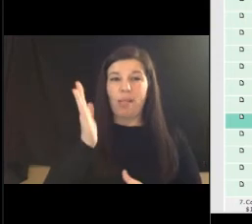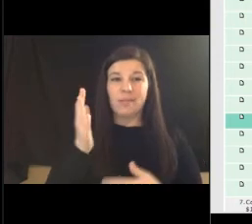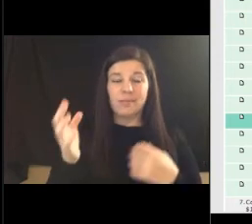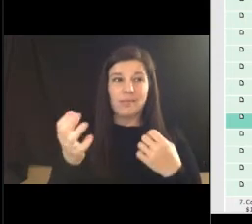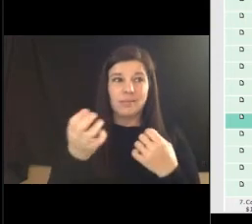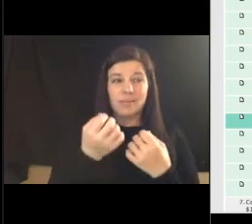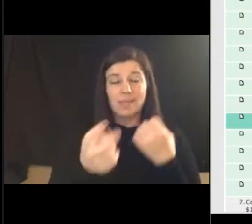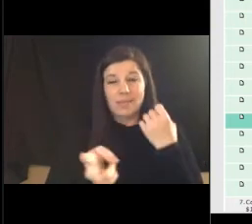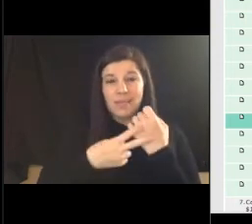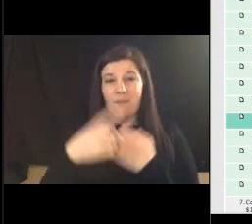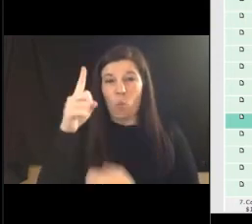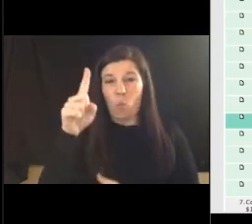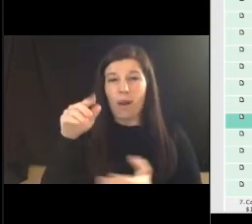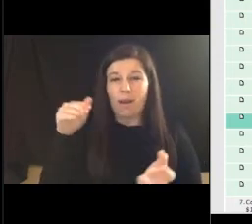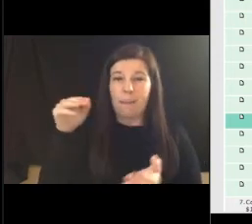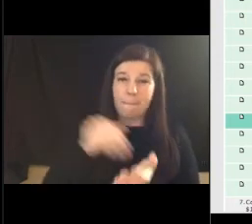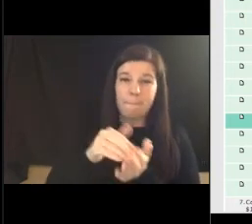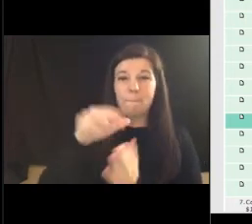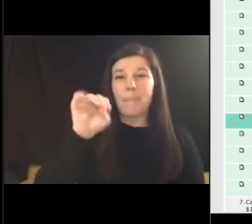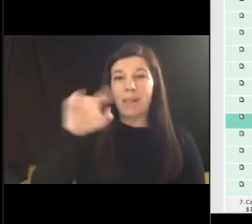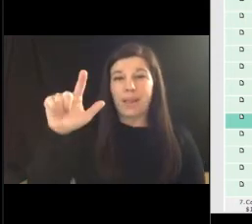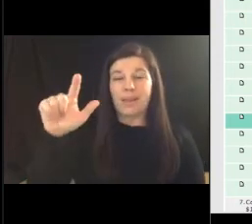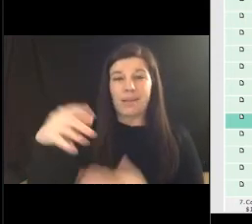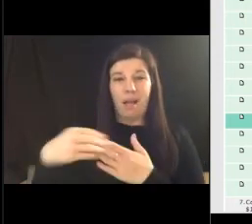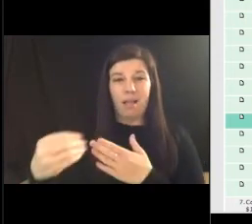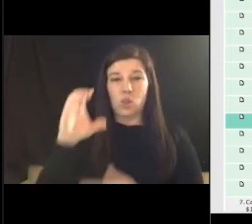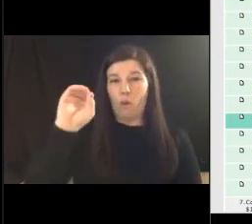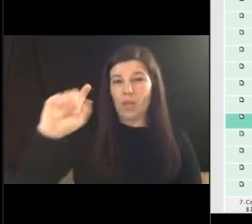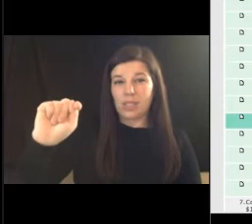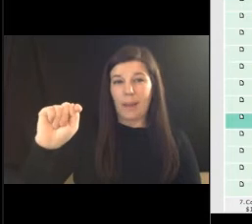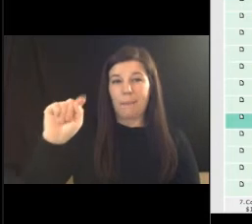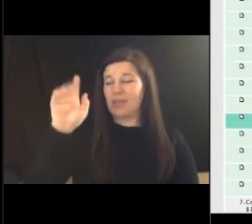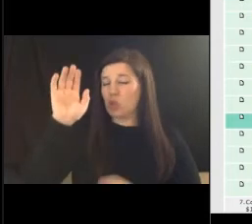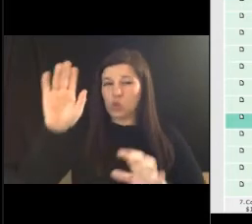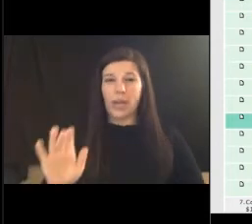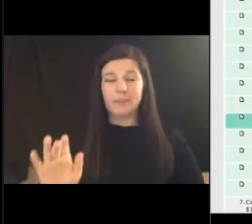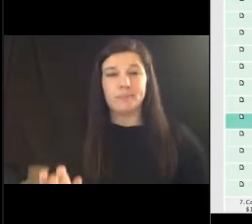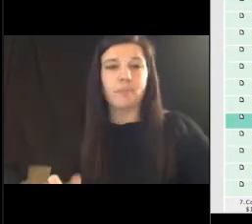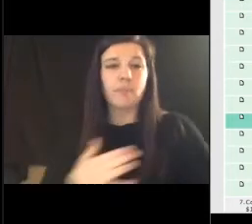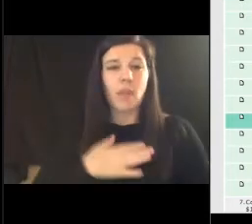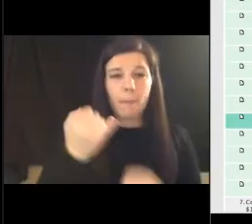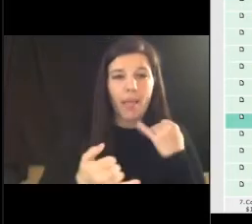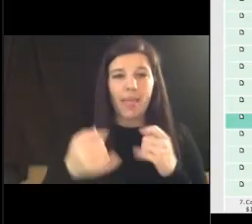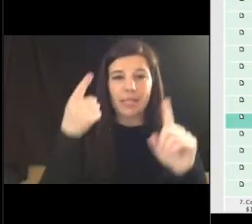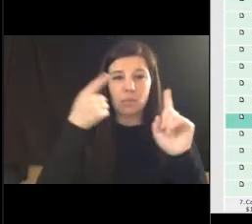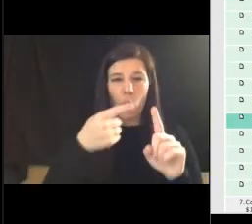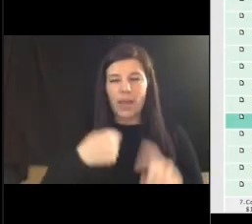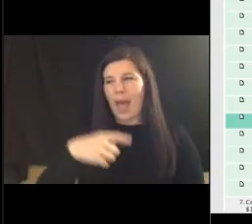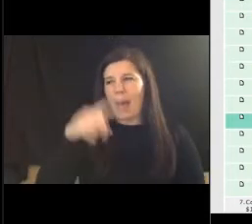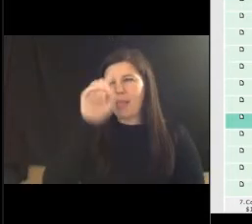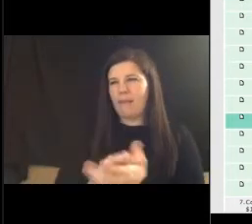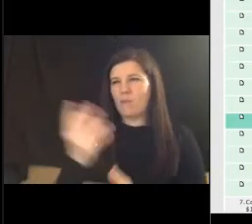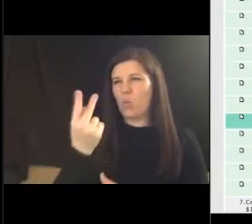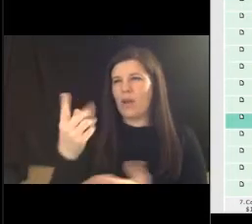dollars in ot which is fantastic um my last point is this is something that i believe you and i have discussed